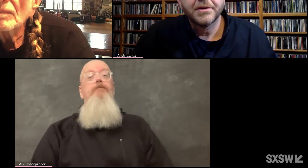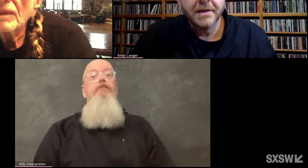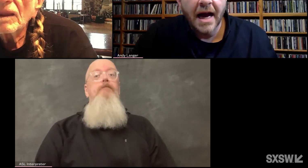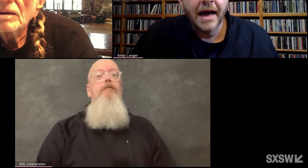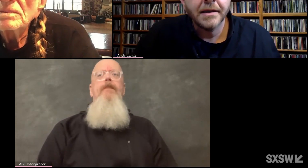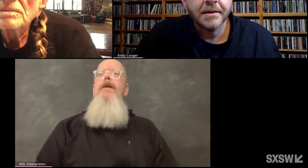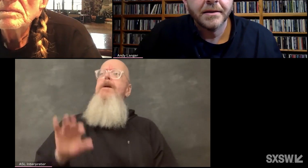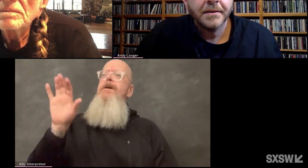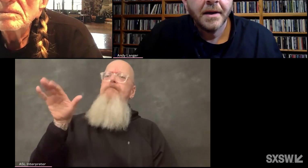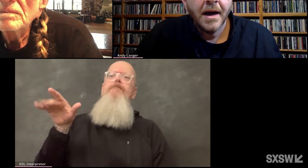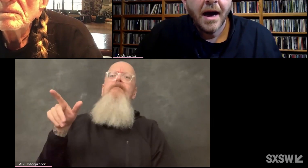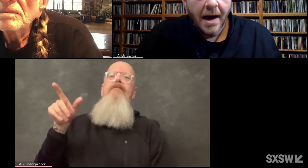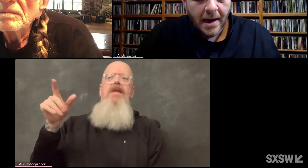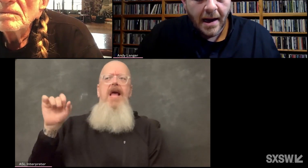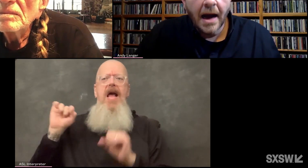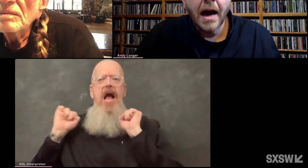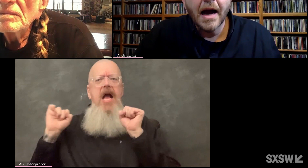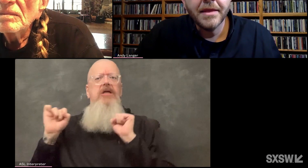with exercise,